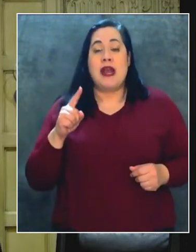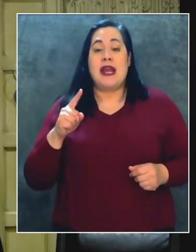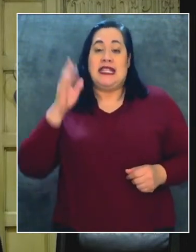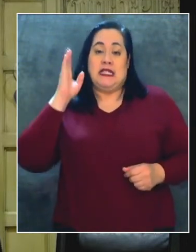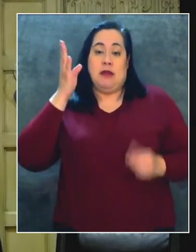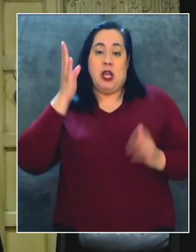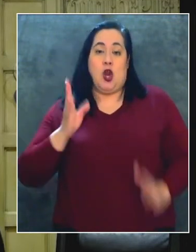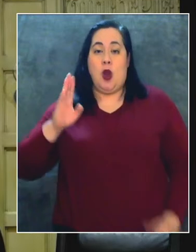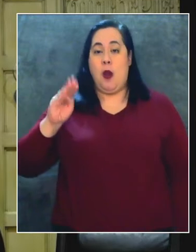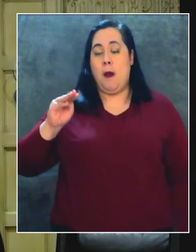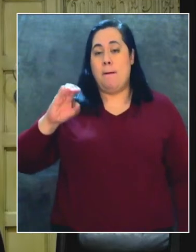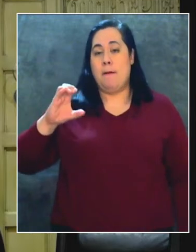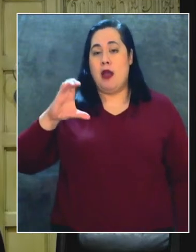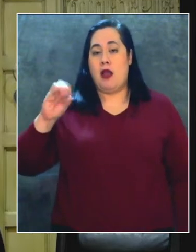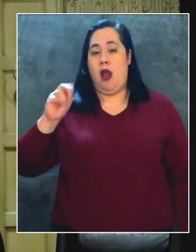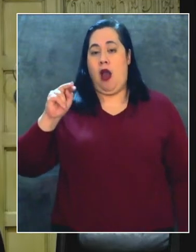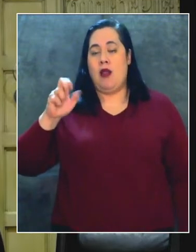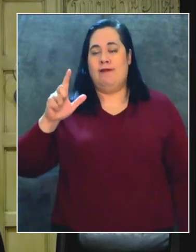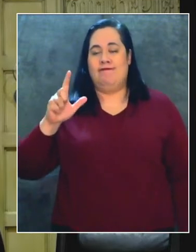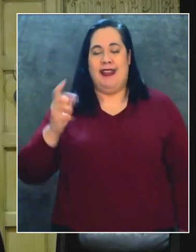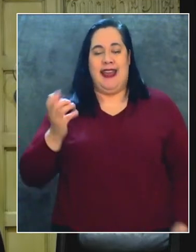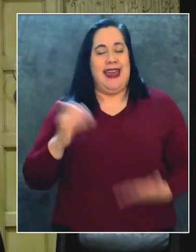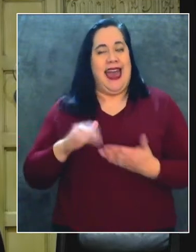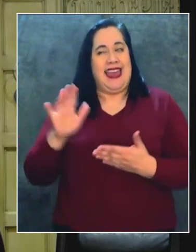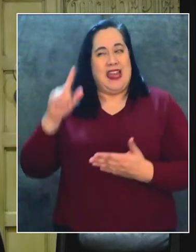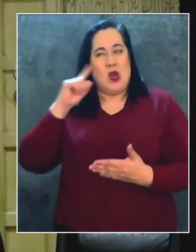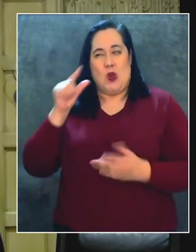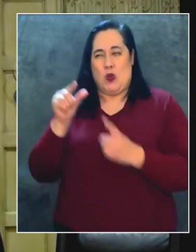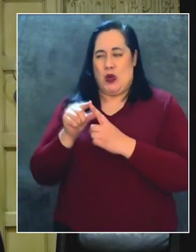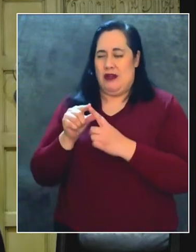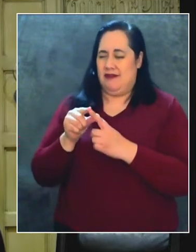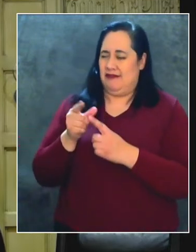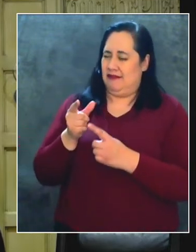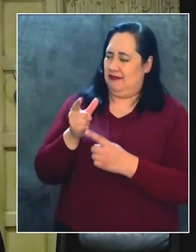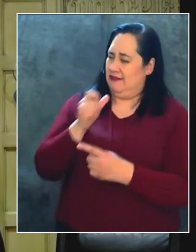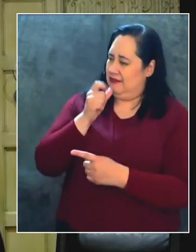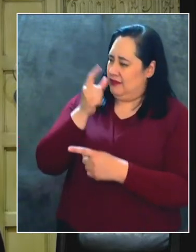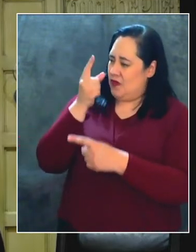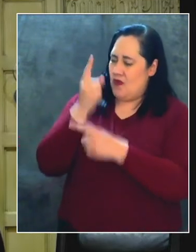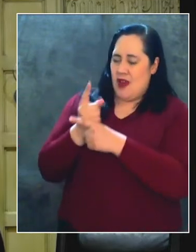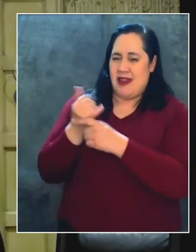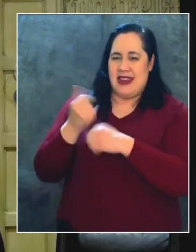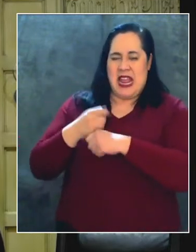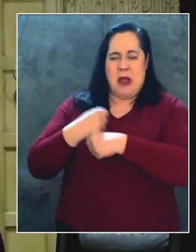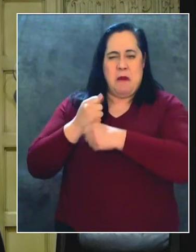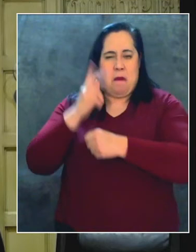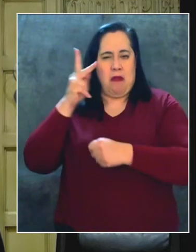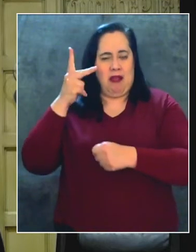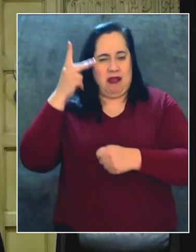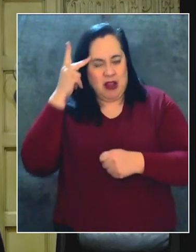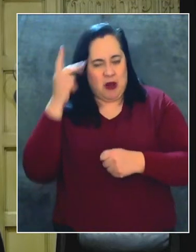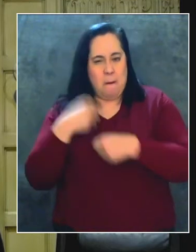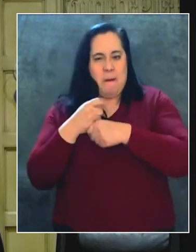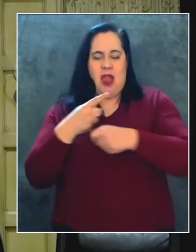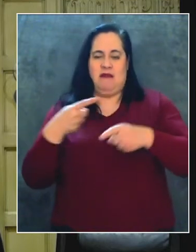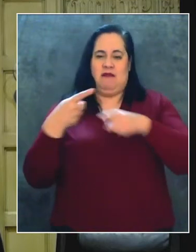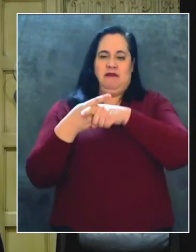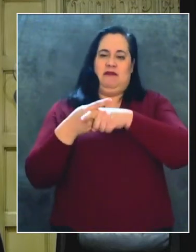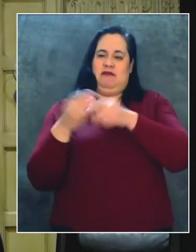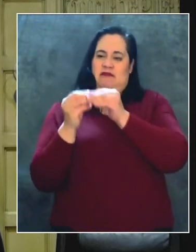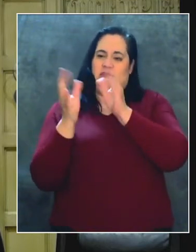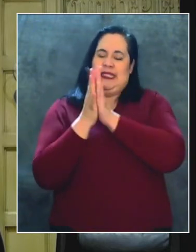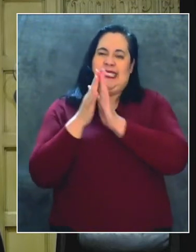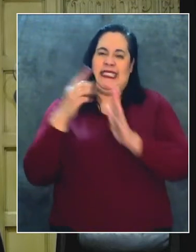McConnell, again, I think his words were unconscionable today. He politicized and made partisan something that is personal.